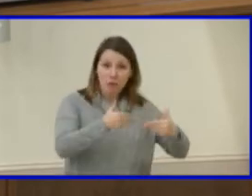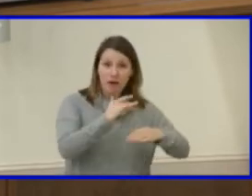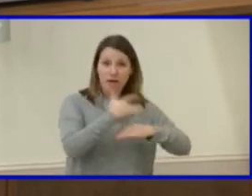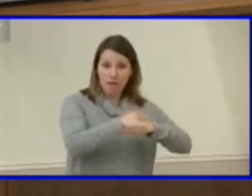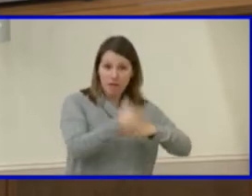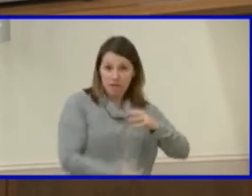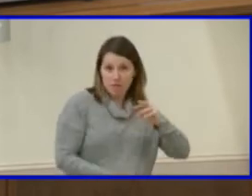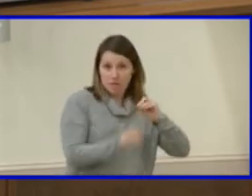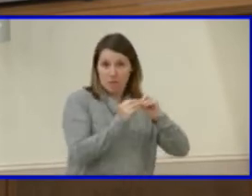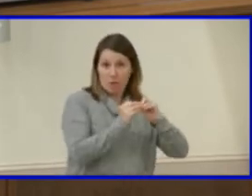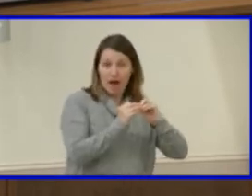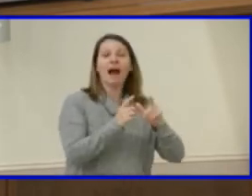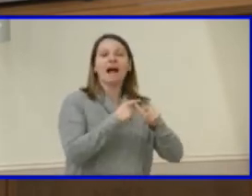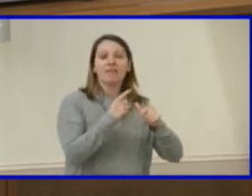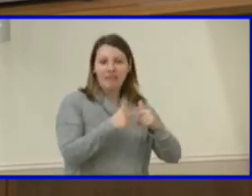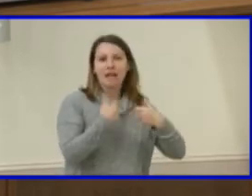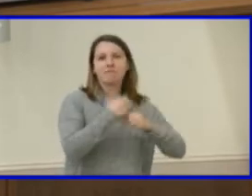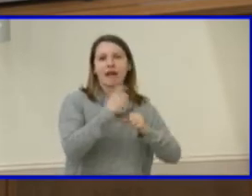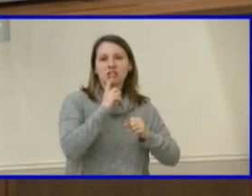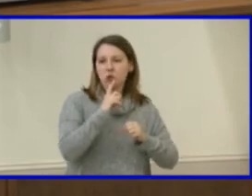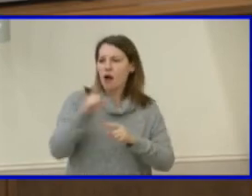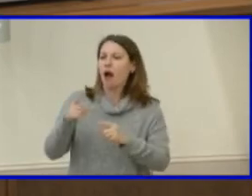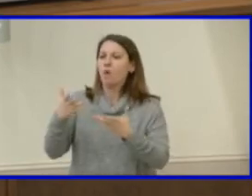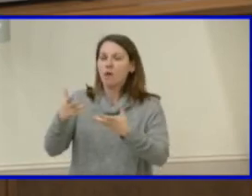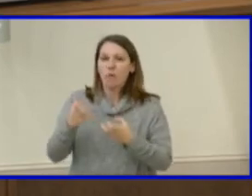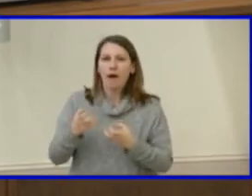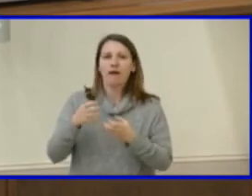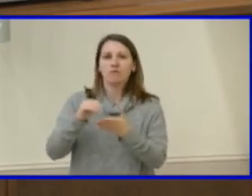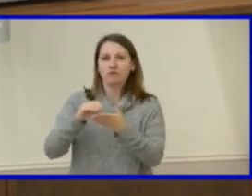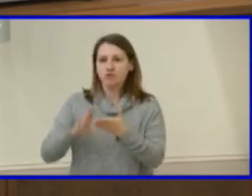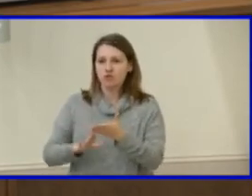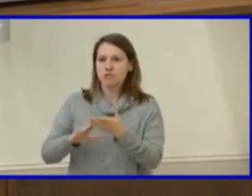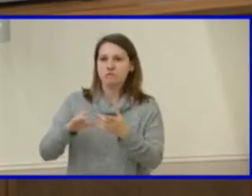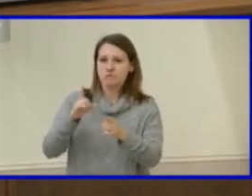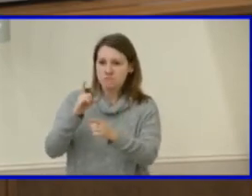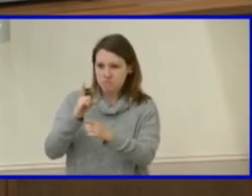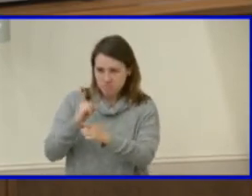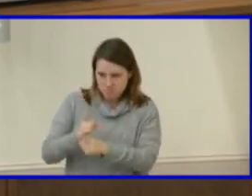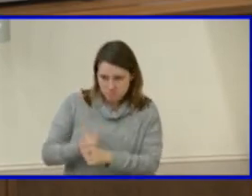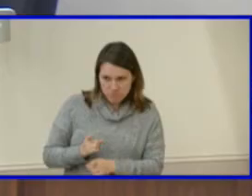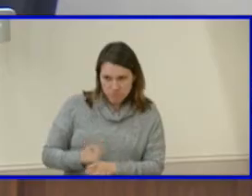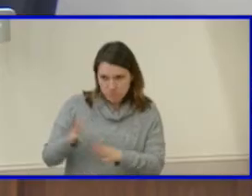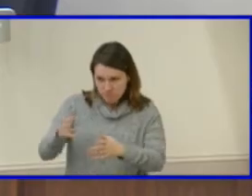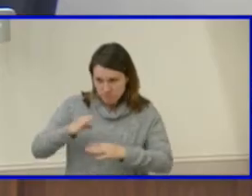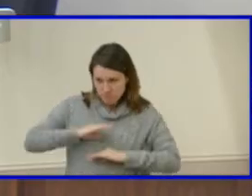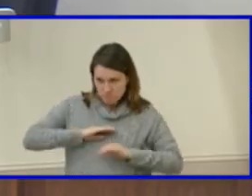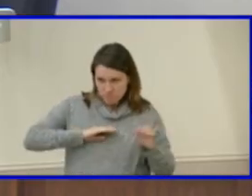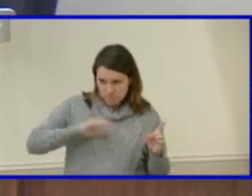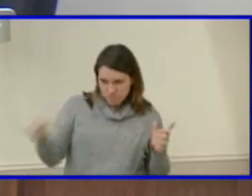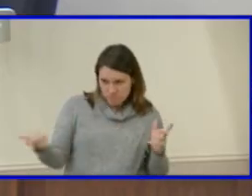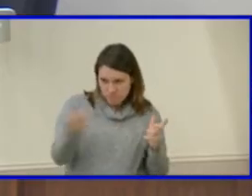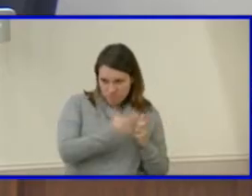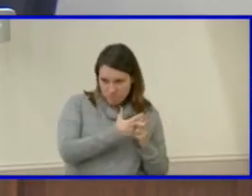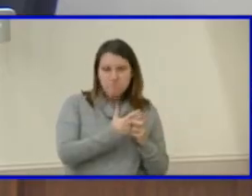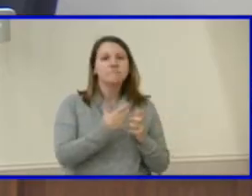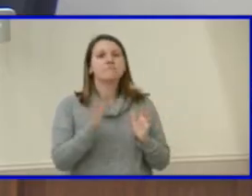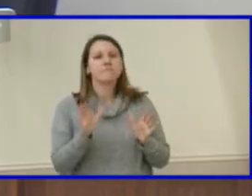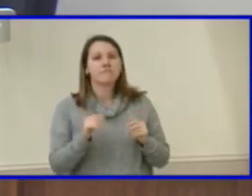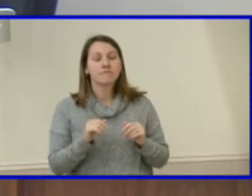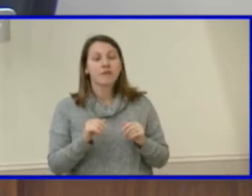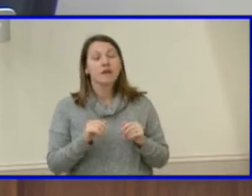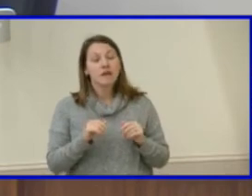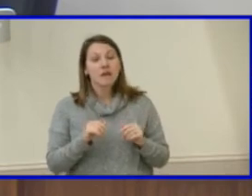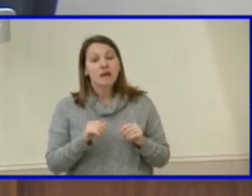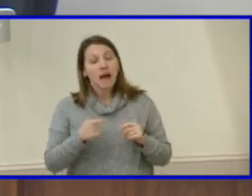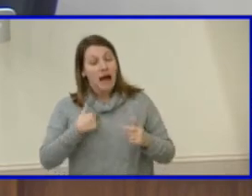they're going to the folks that we're intending these seats to go to. Well, I'm excited, right? I mean, I'm excited from the perspective of we've identified areas of